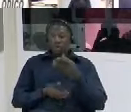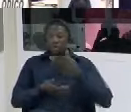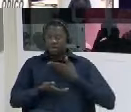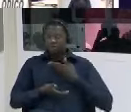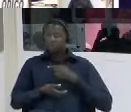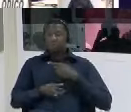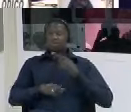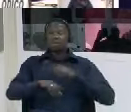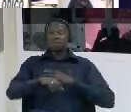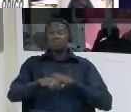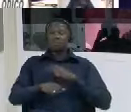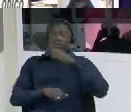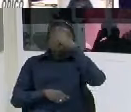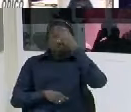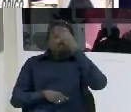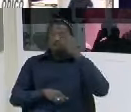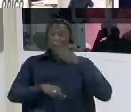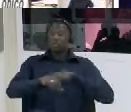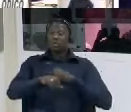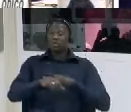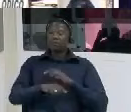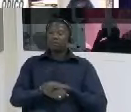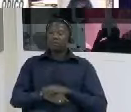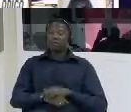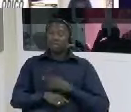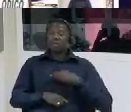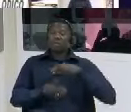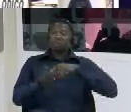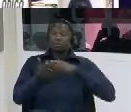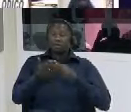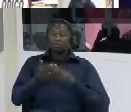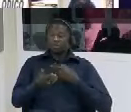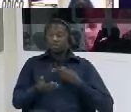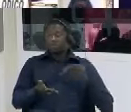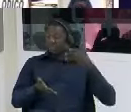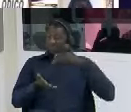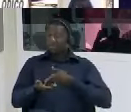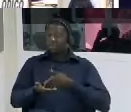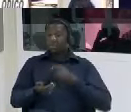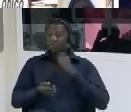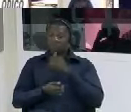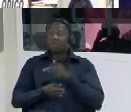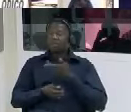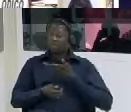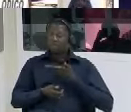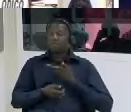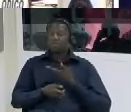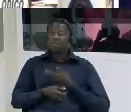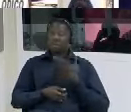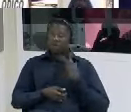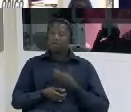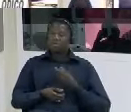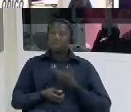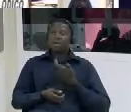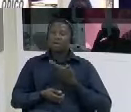working period so that's what i am still paid yeah that's how i survive